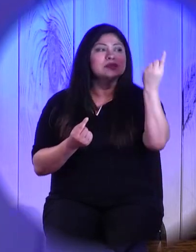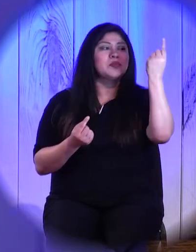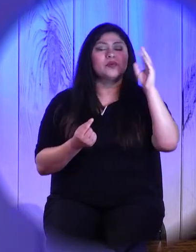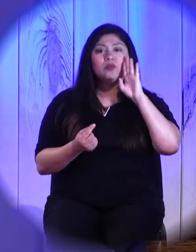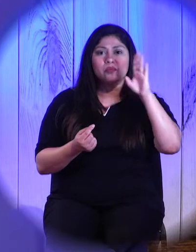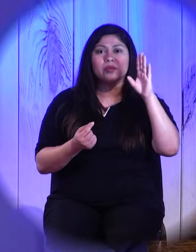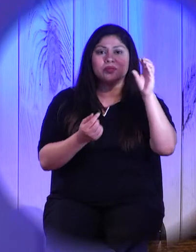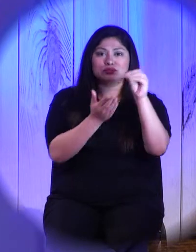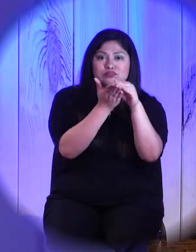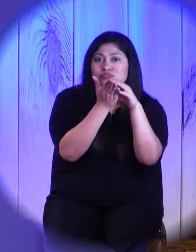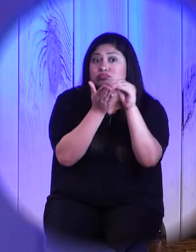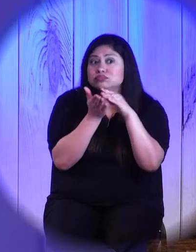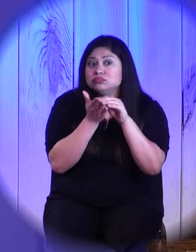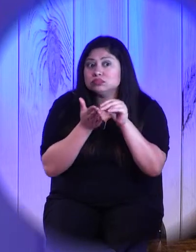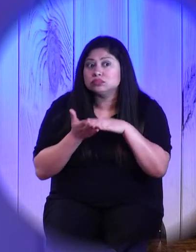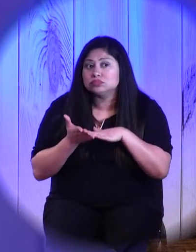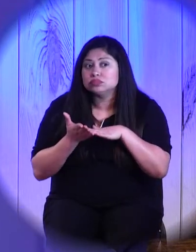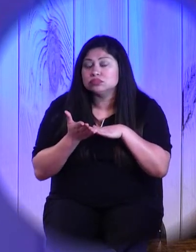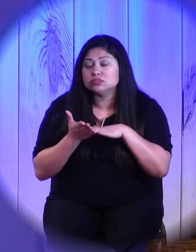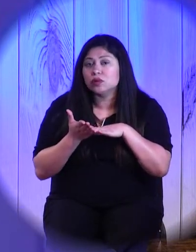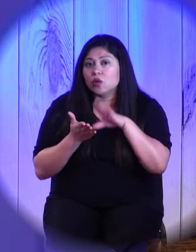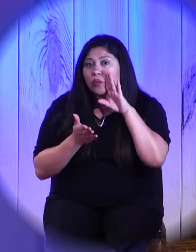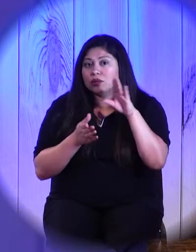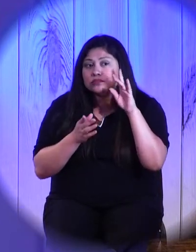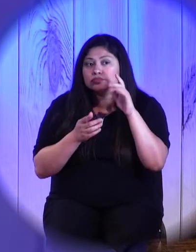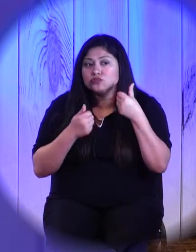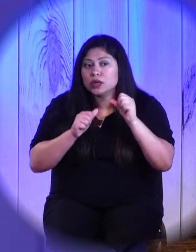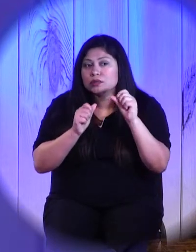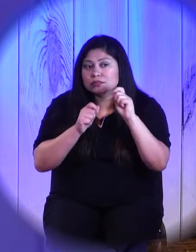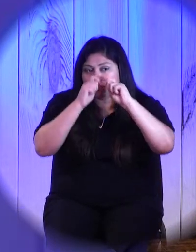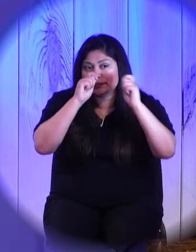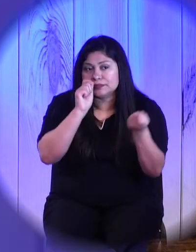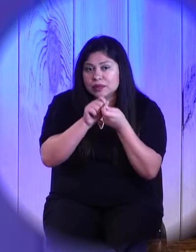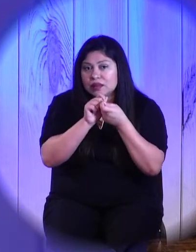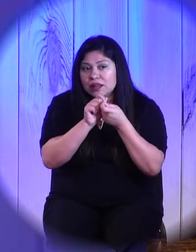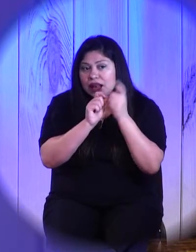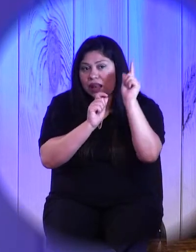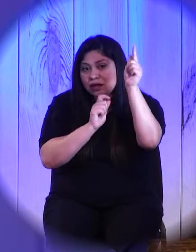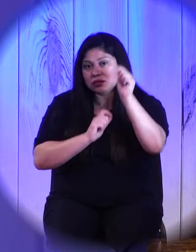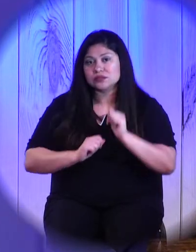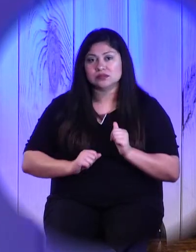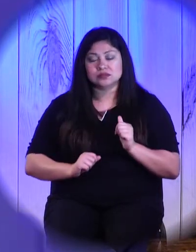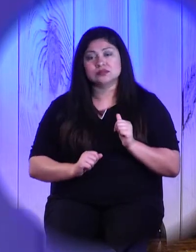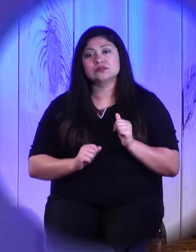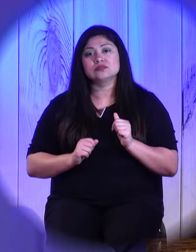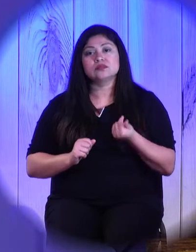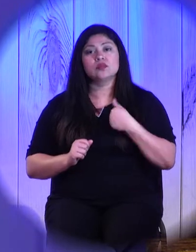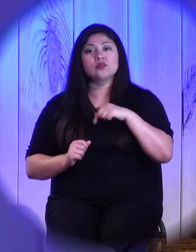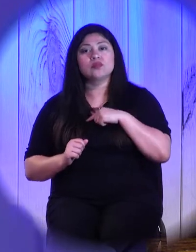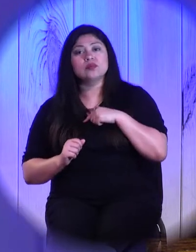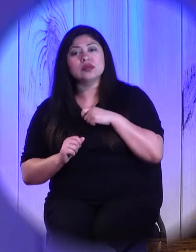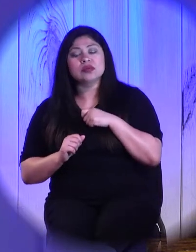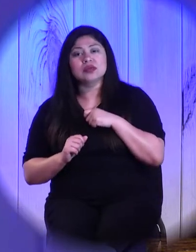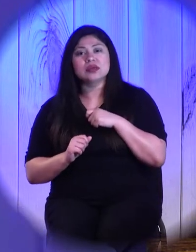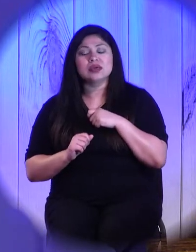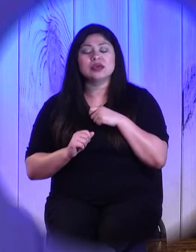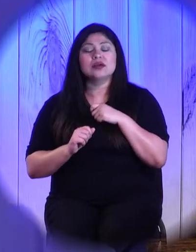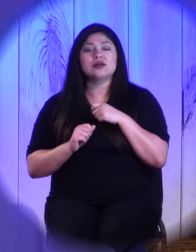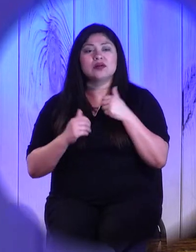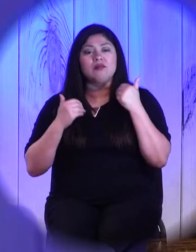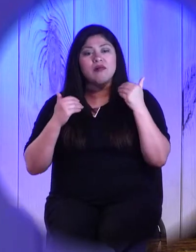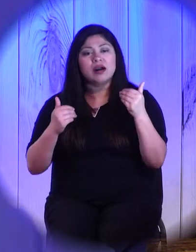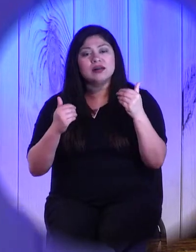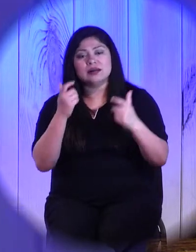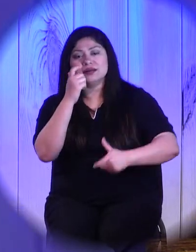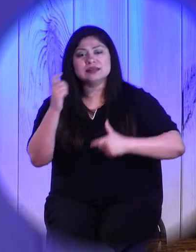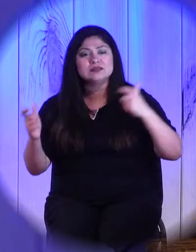True freedom comes first because we know that we are forgiven by God, but we extend that freedom in the world when we bless one